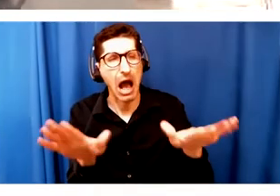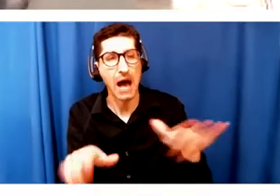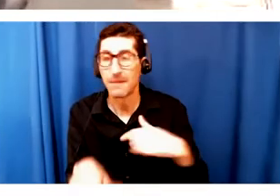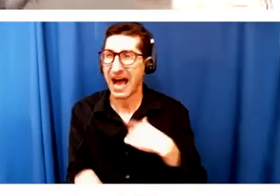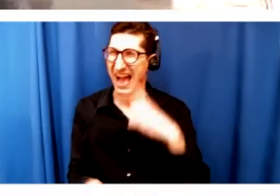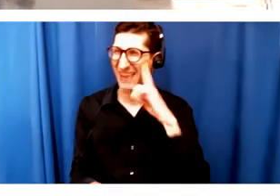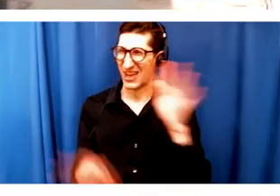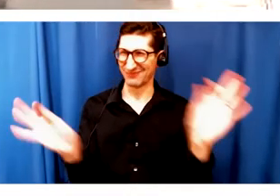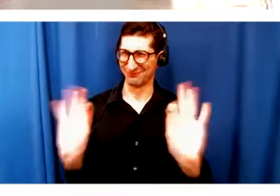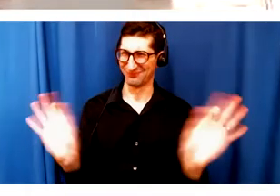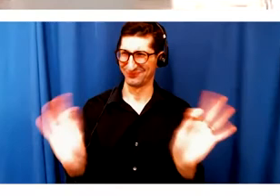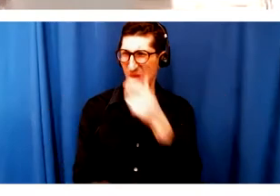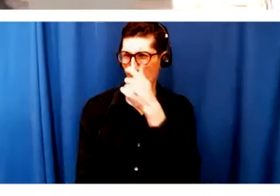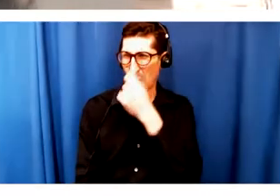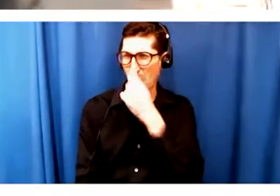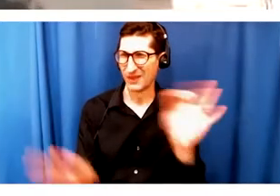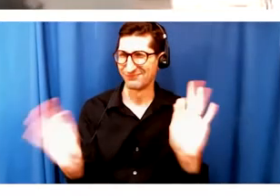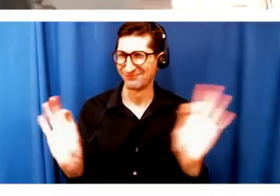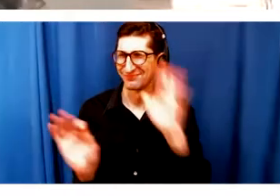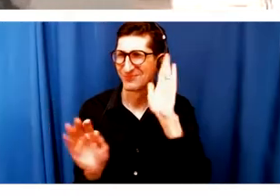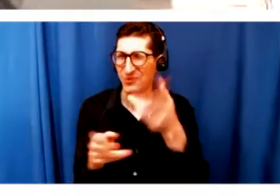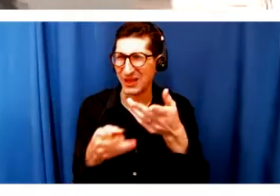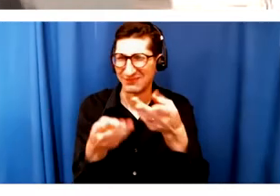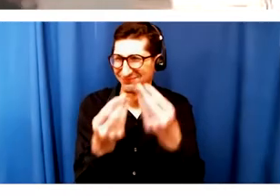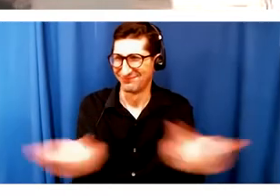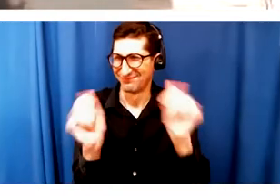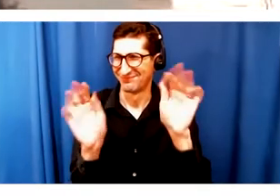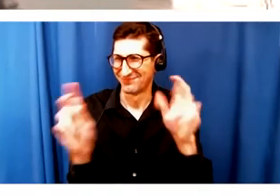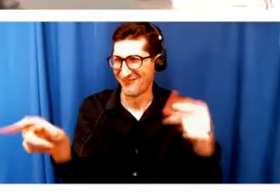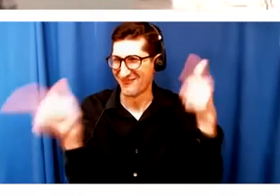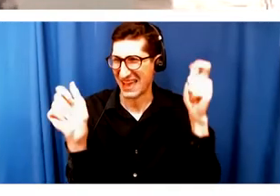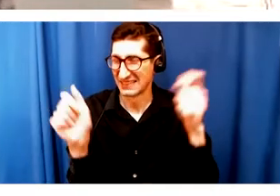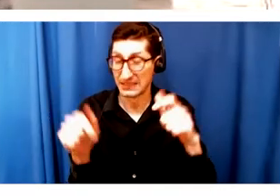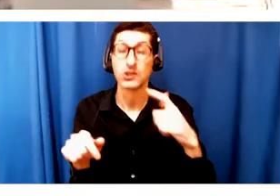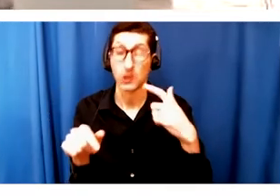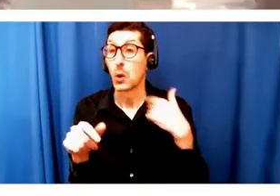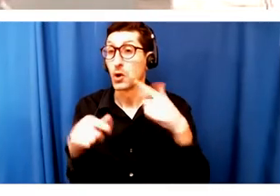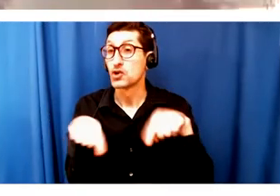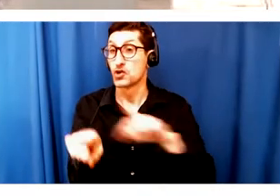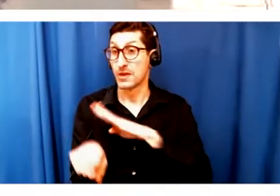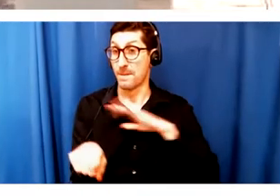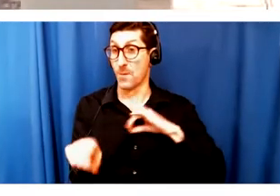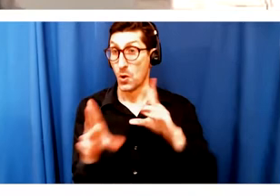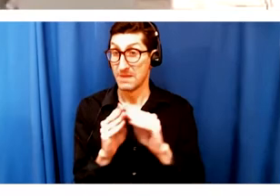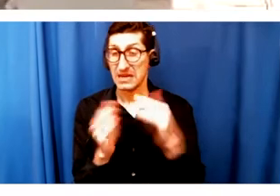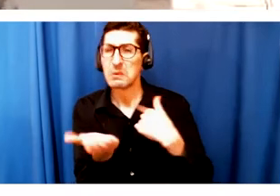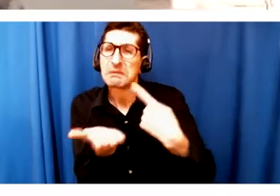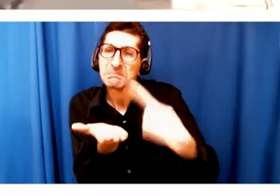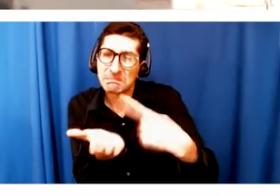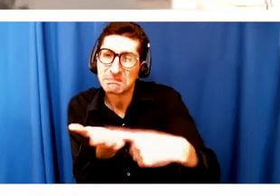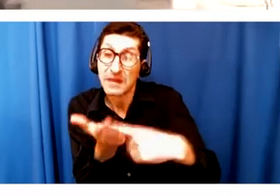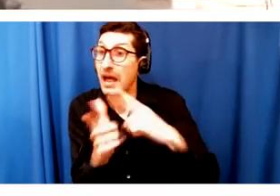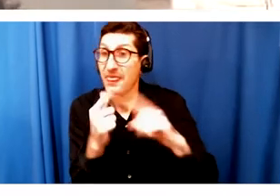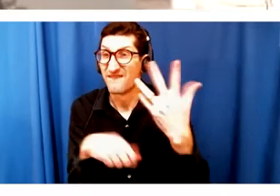blow over, what do you, please, but we take some time and we talk about it and I kid you not, like five days later, boom, everything's